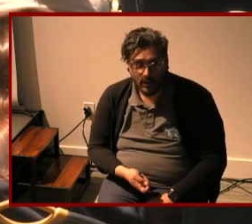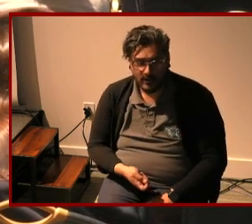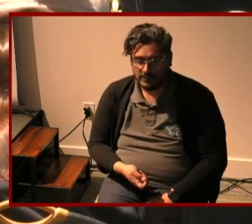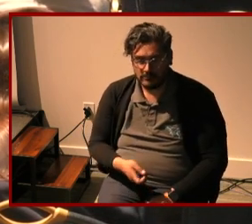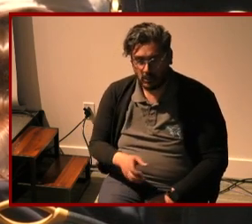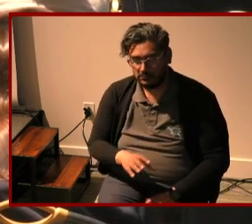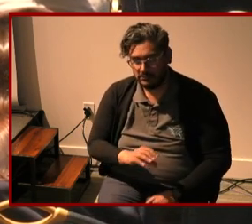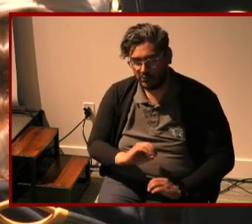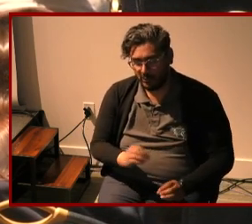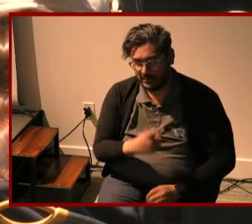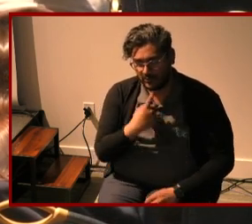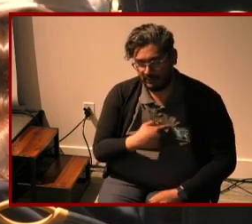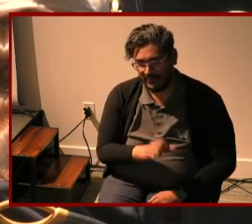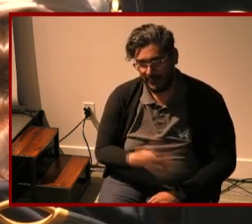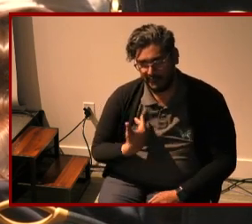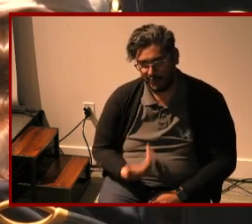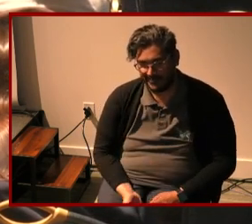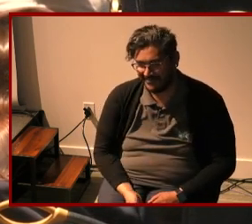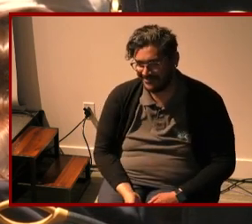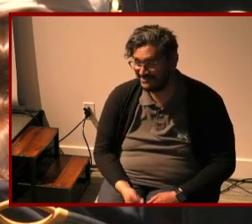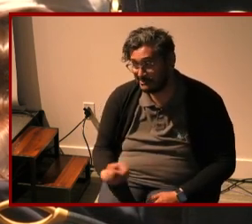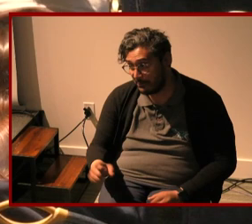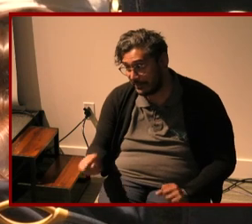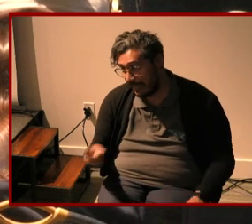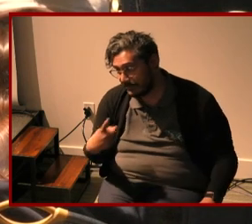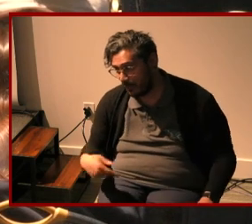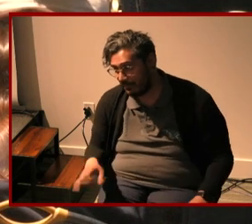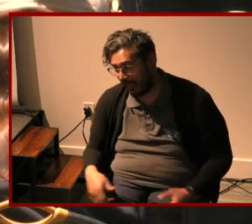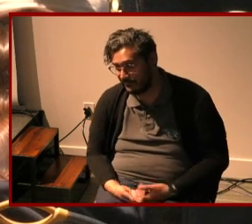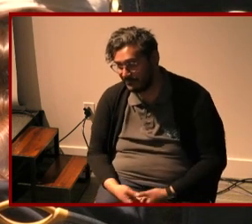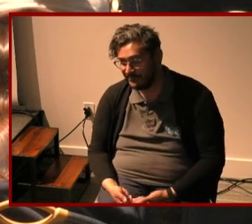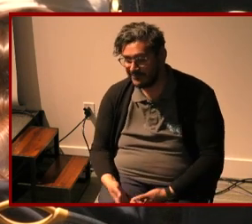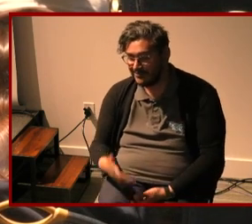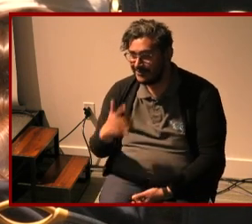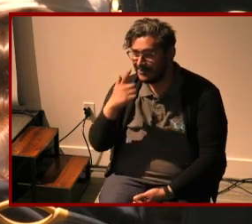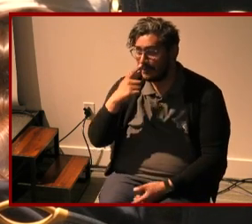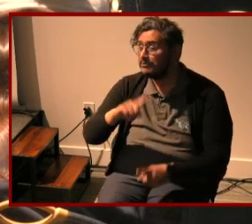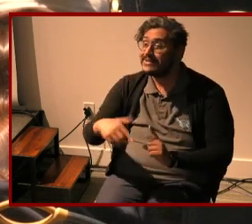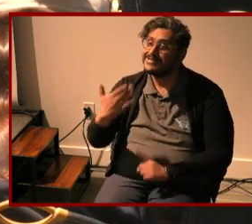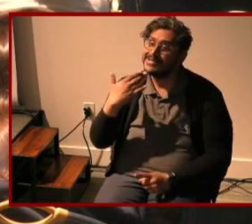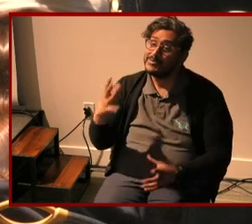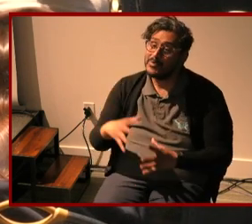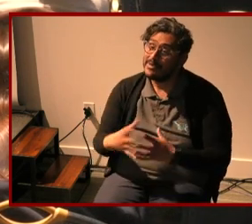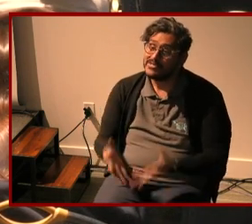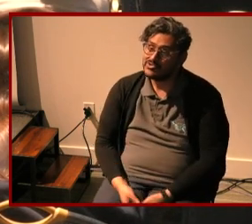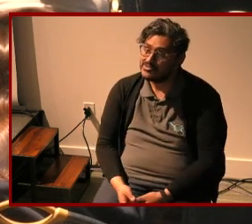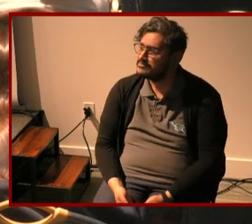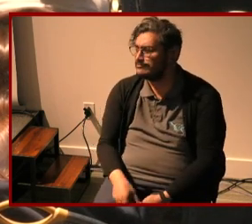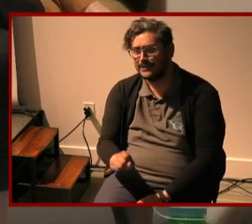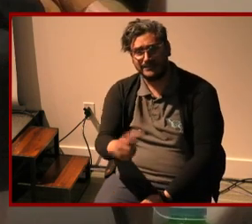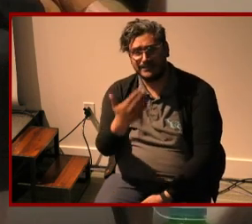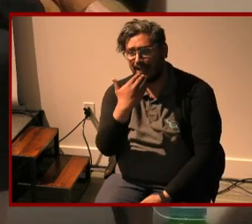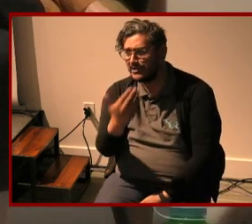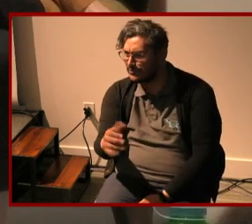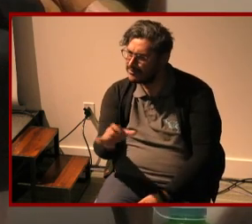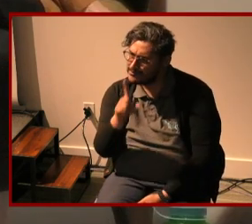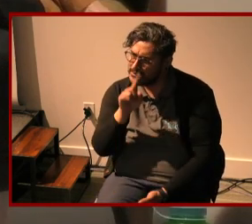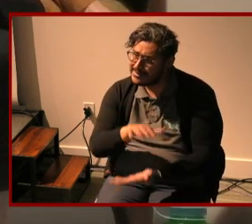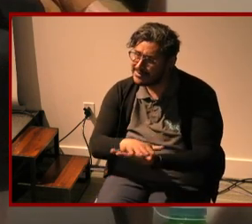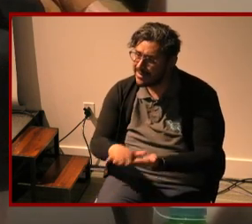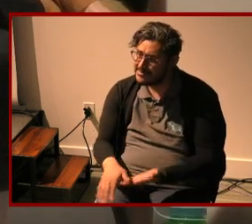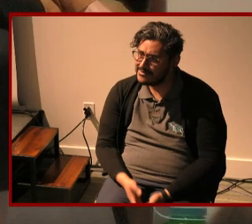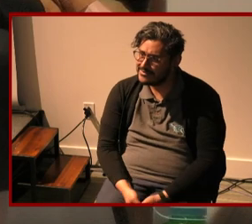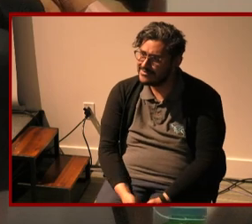know someone could tell me that you know um but thank you so much thank you that's so nice